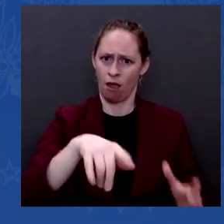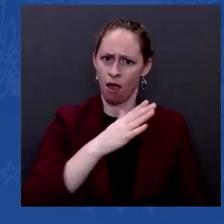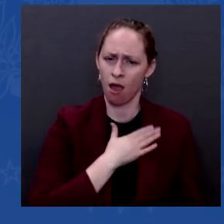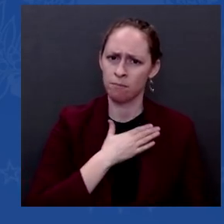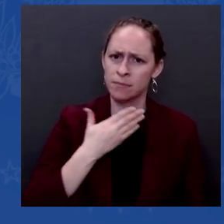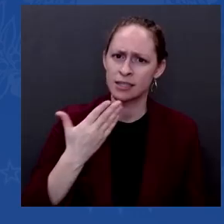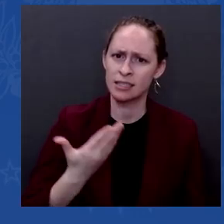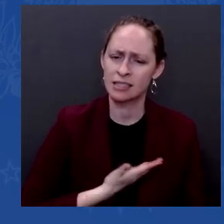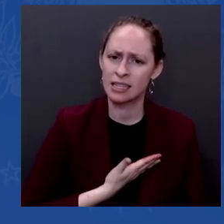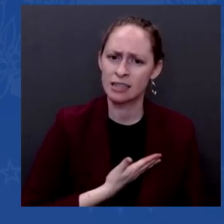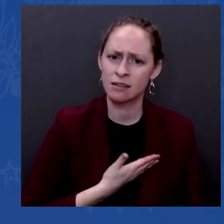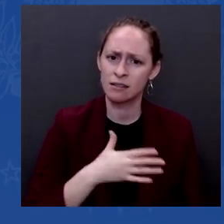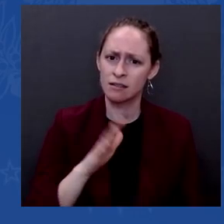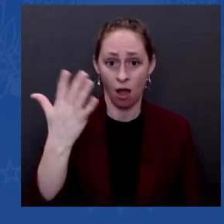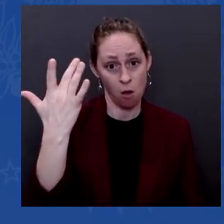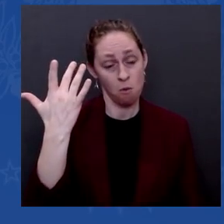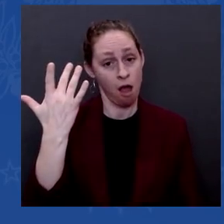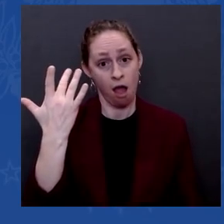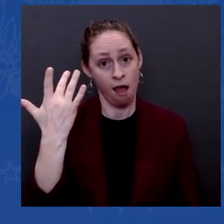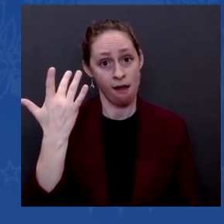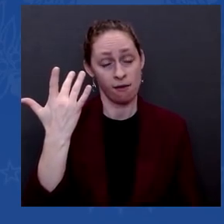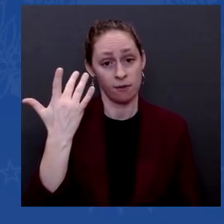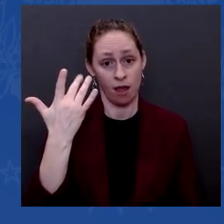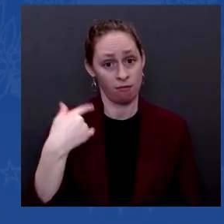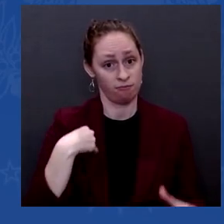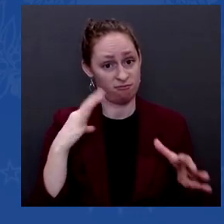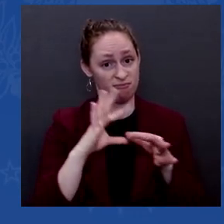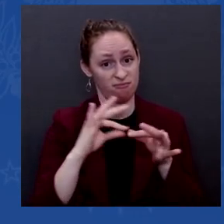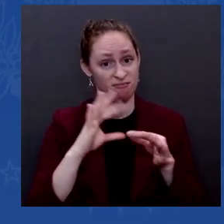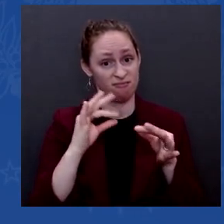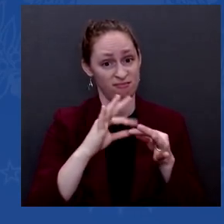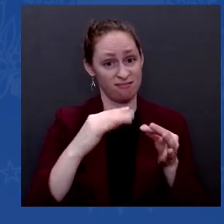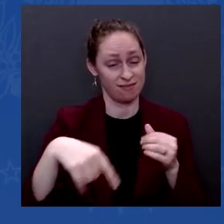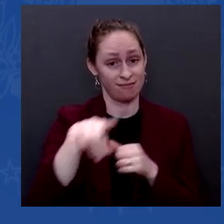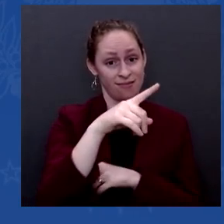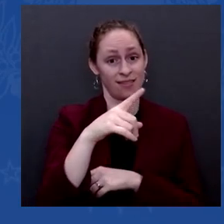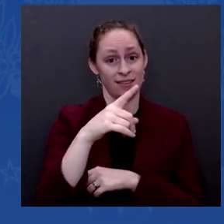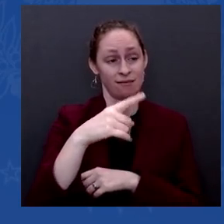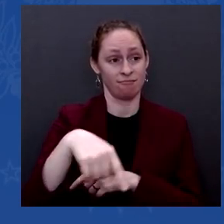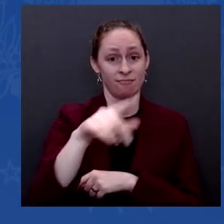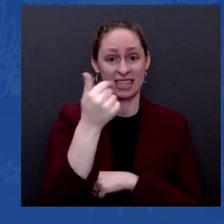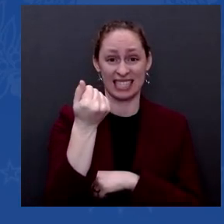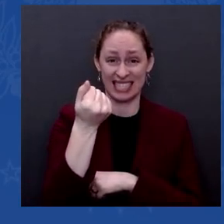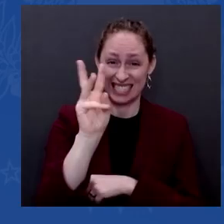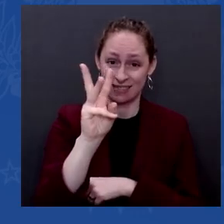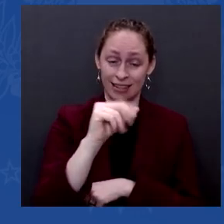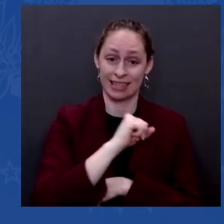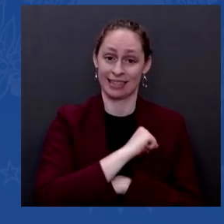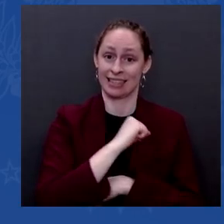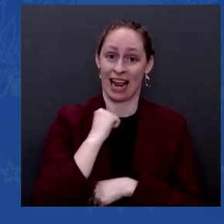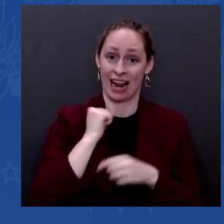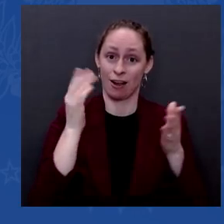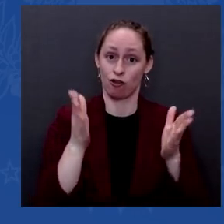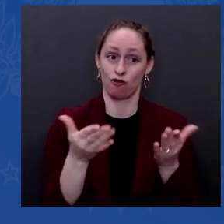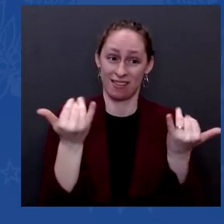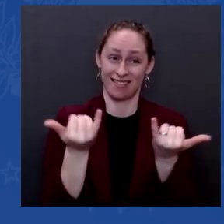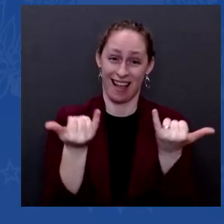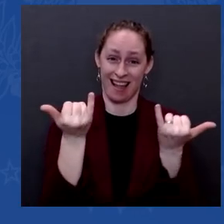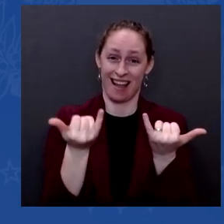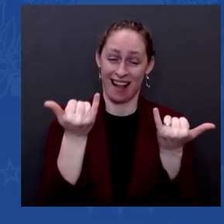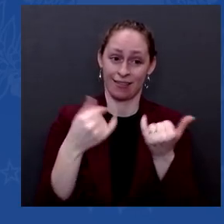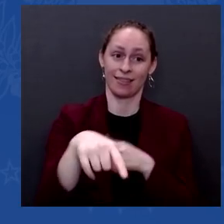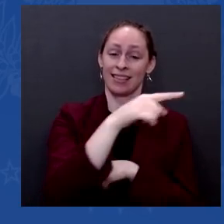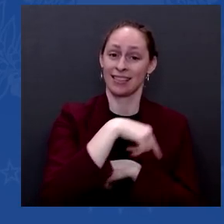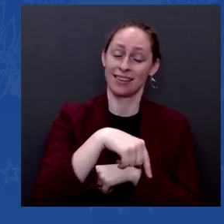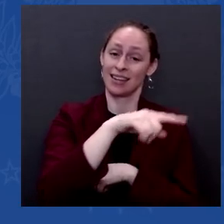States Senate who voted to extend the Voting Rights Act. Now, they got very offended by